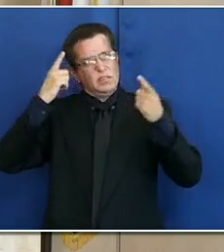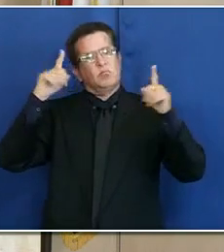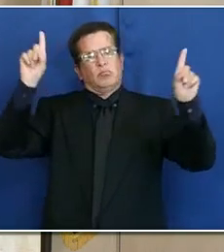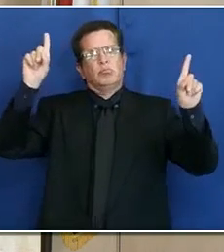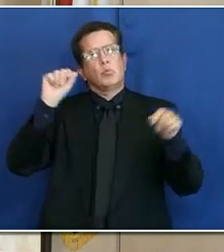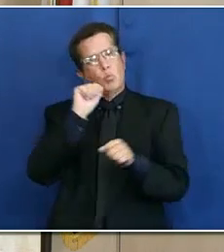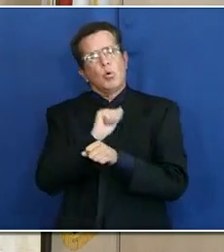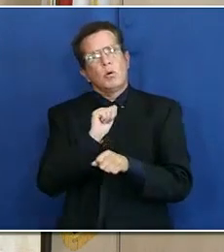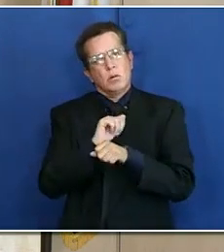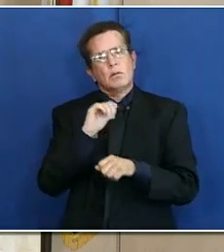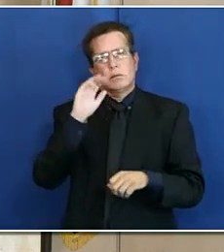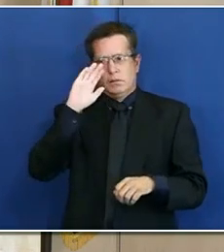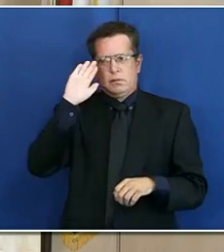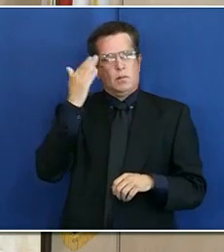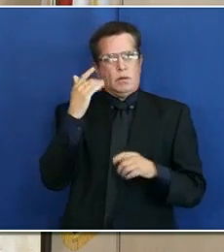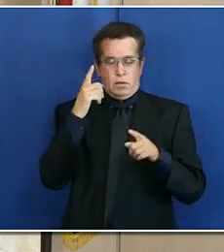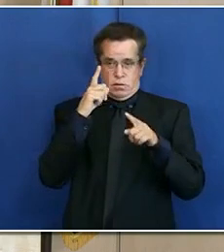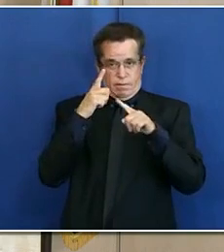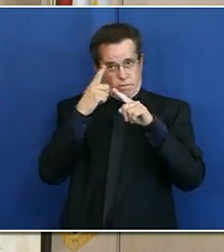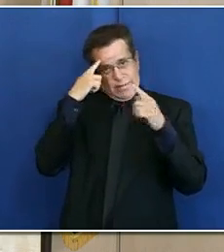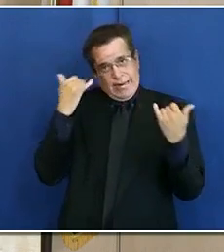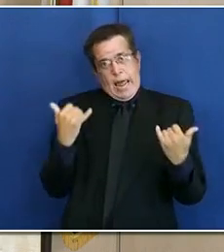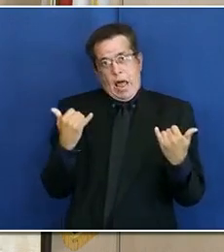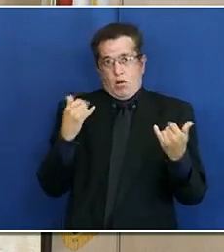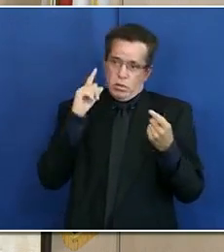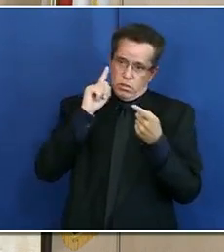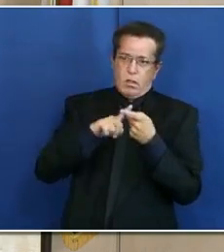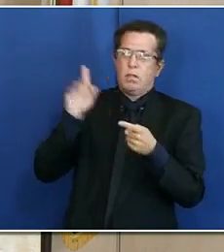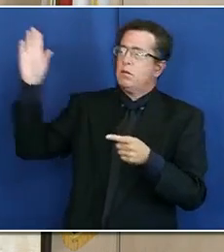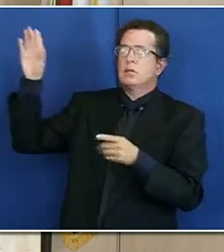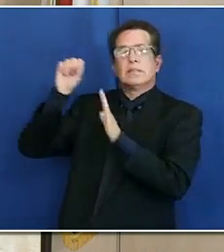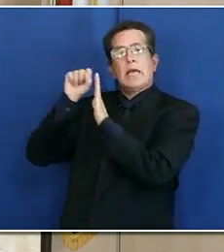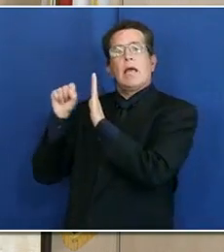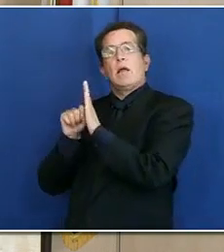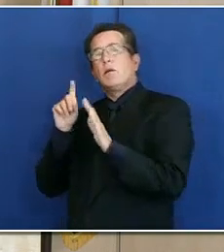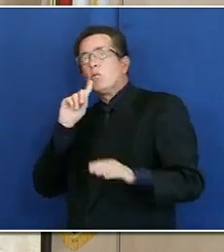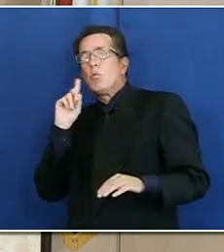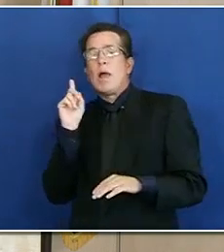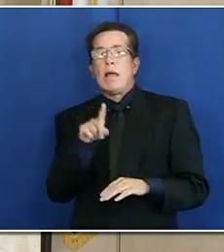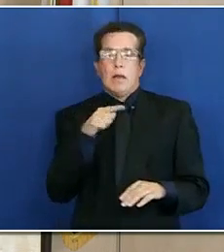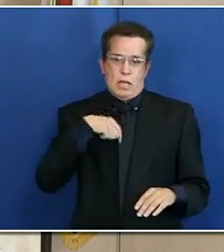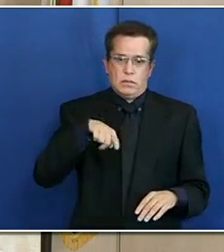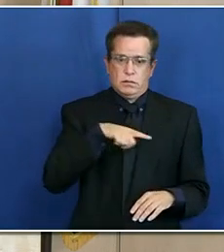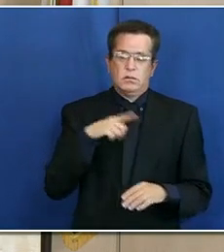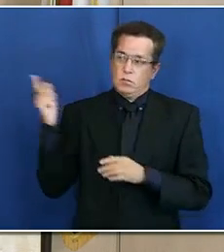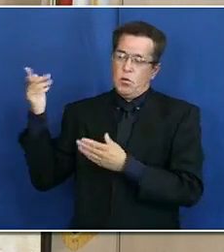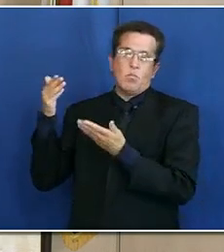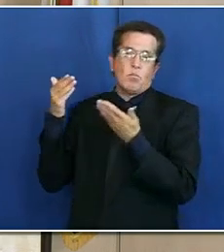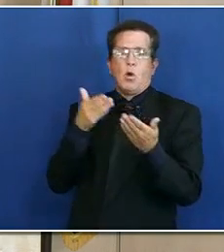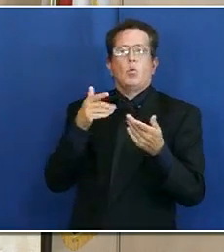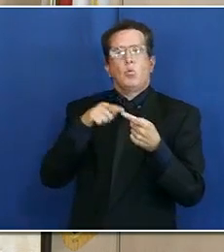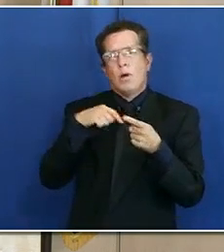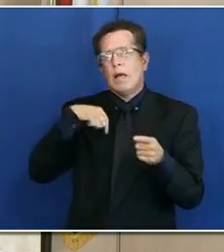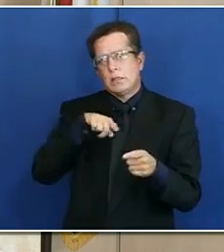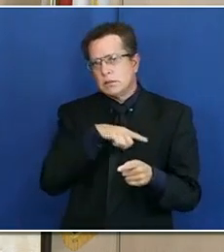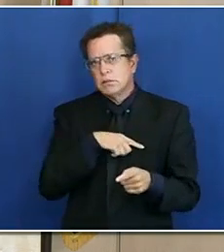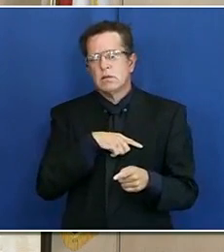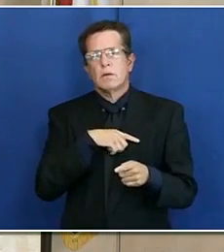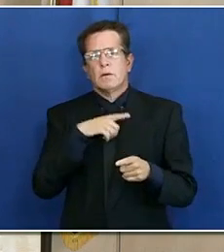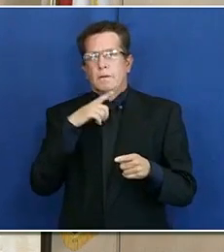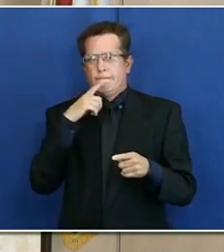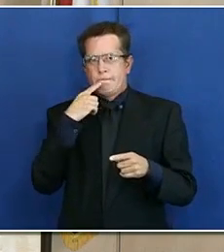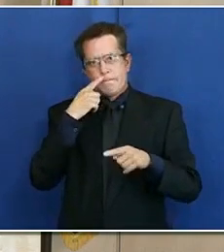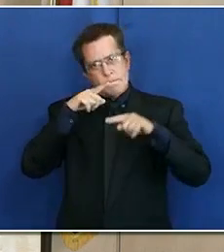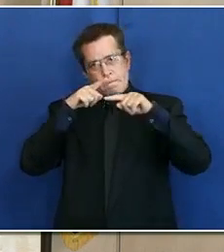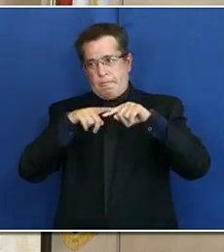until we get further directions from the state and whether other businesses and